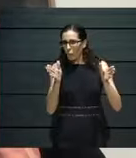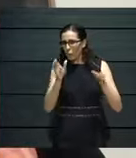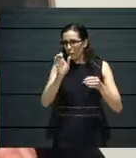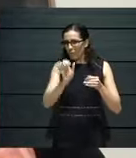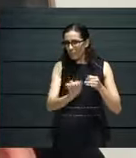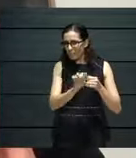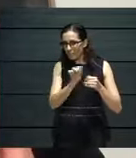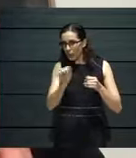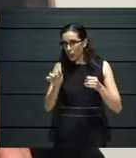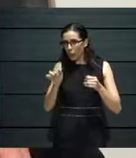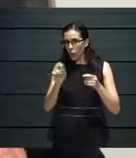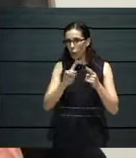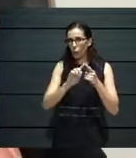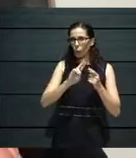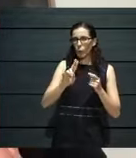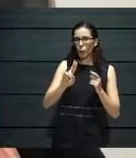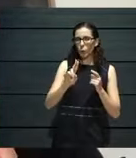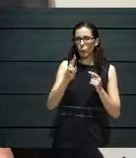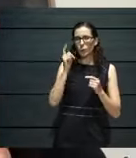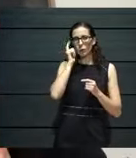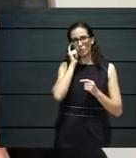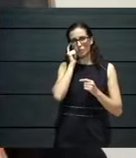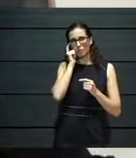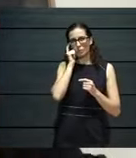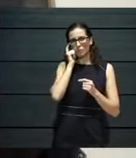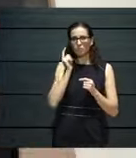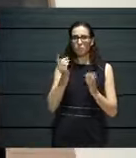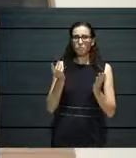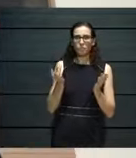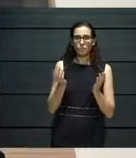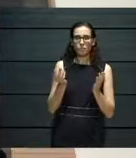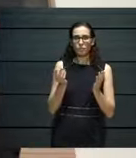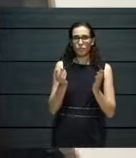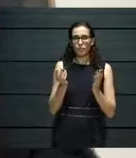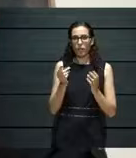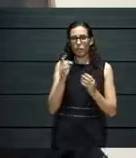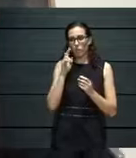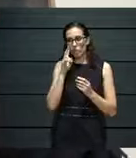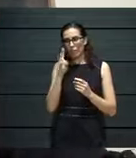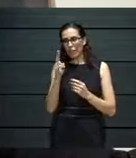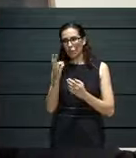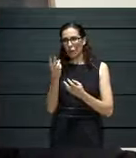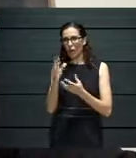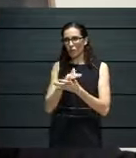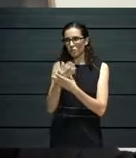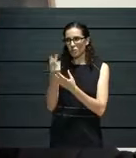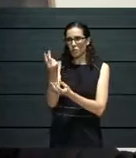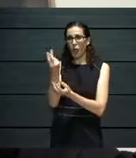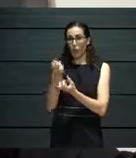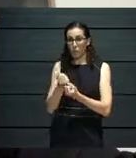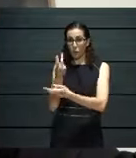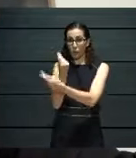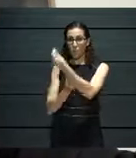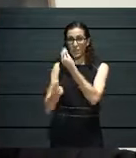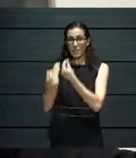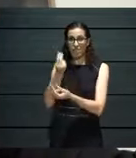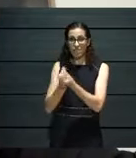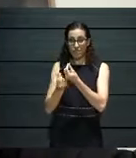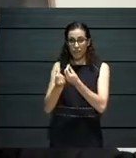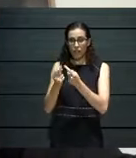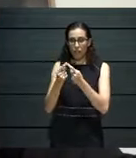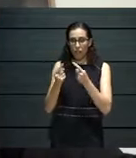agenda is always a little bit more business, commercial based. We chose to